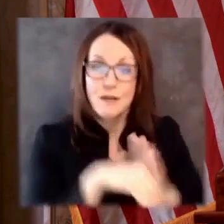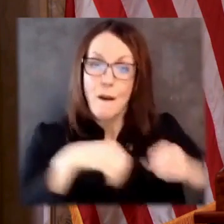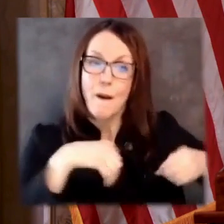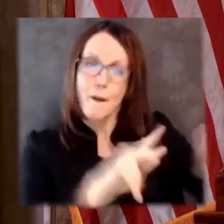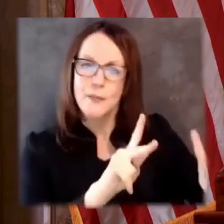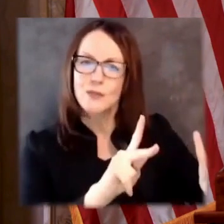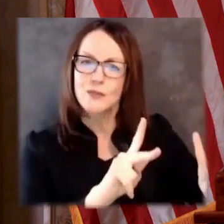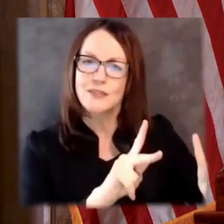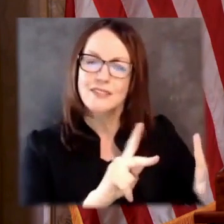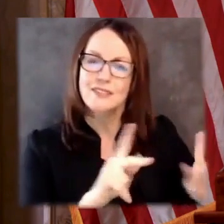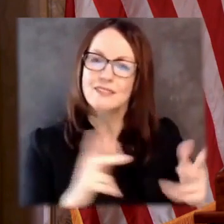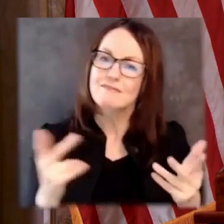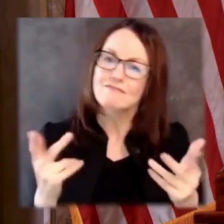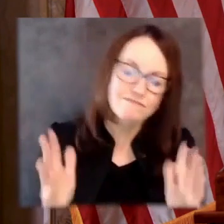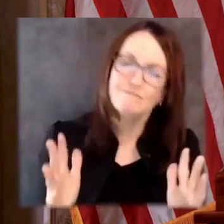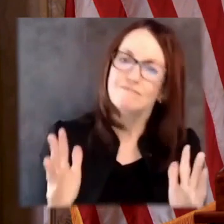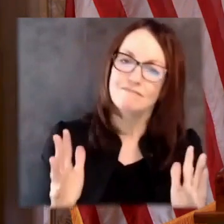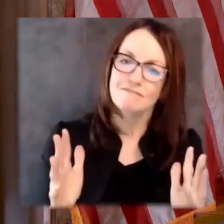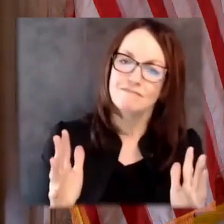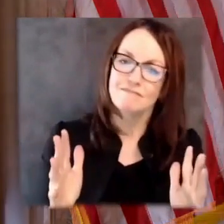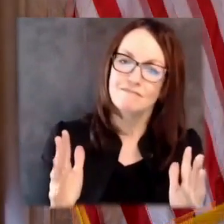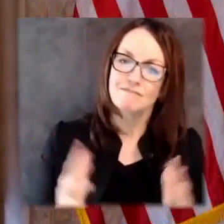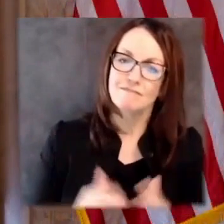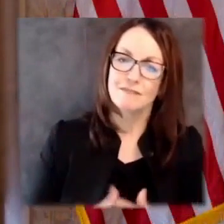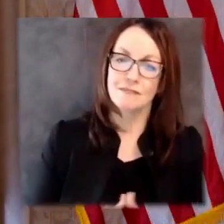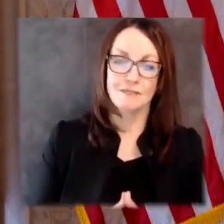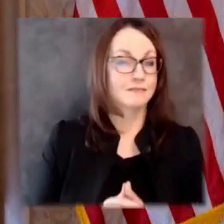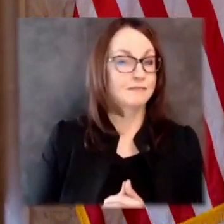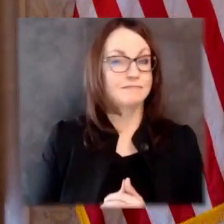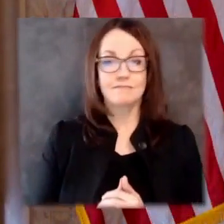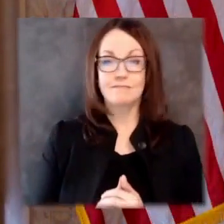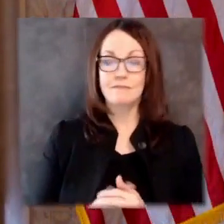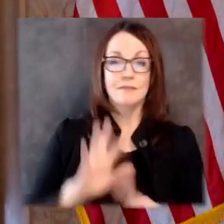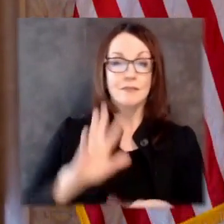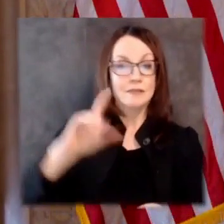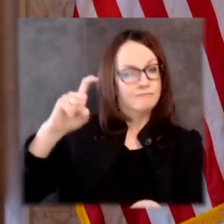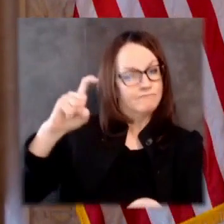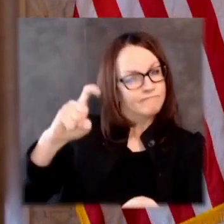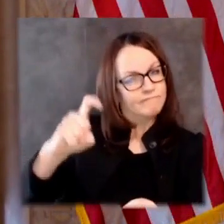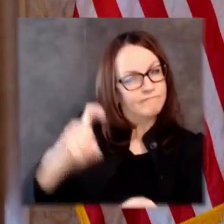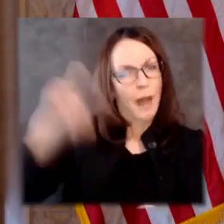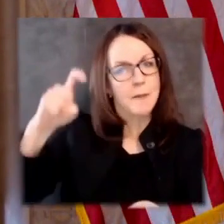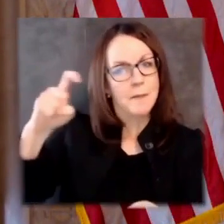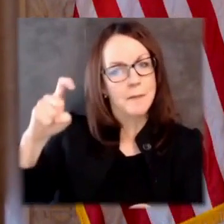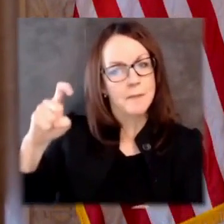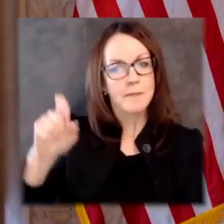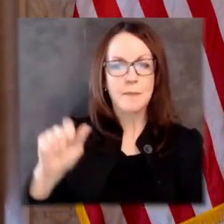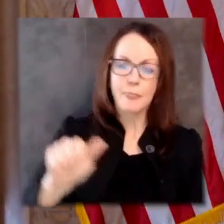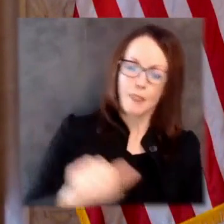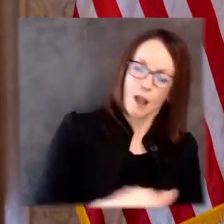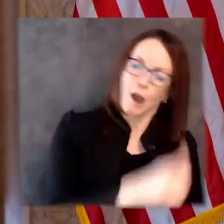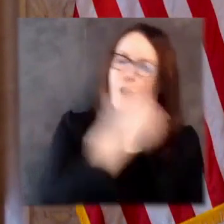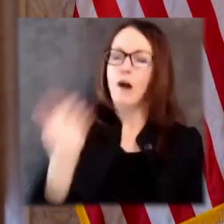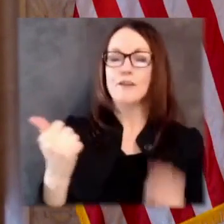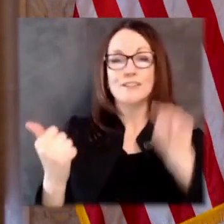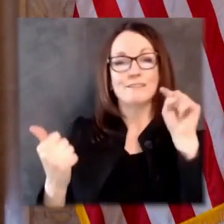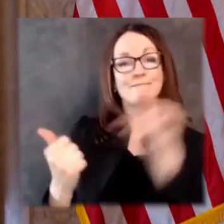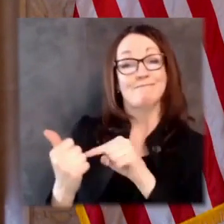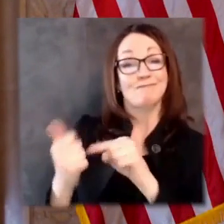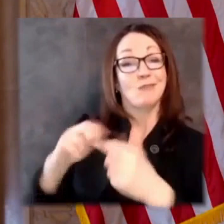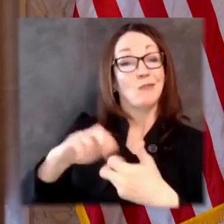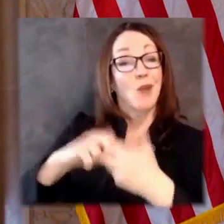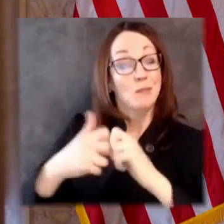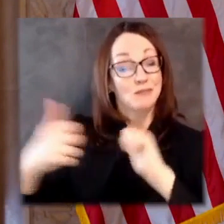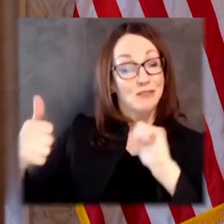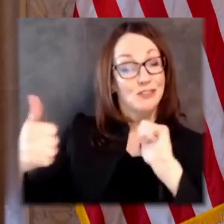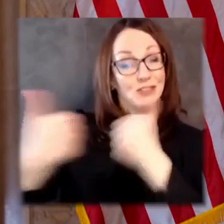hold them accountable at the ballot box. Because this year, we're also going to fix another problem